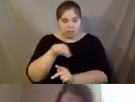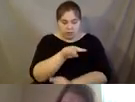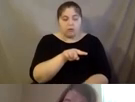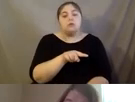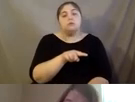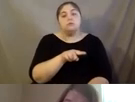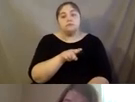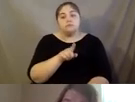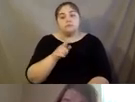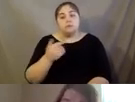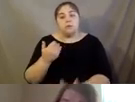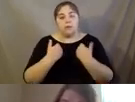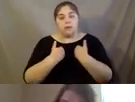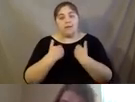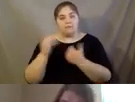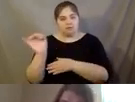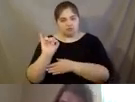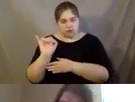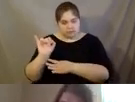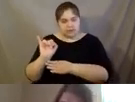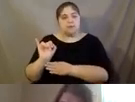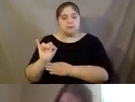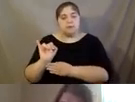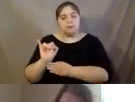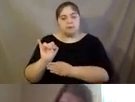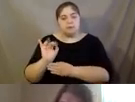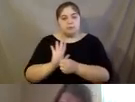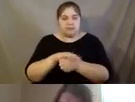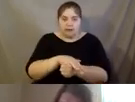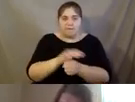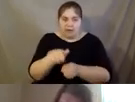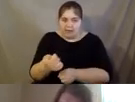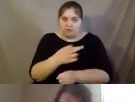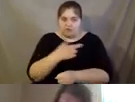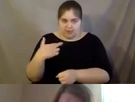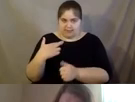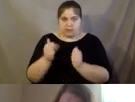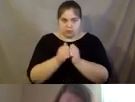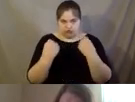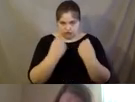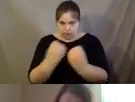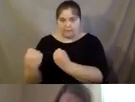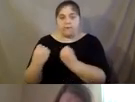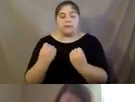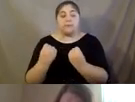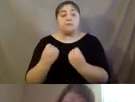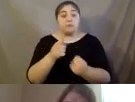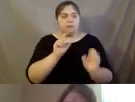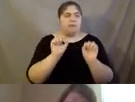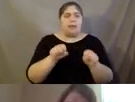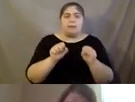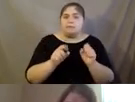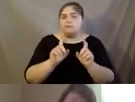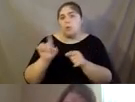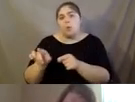and we do carry some insurance to cover any risks with that. And so the senior companion, could go and